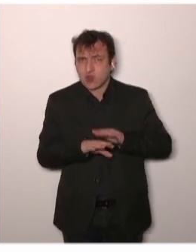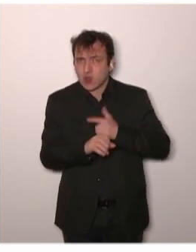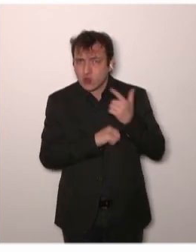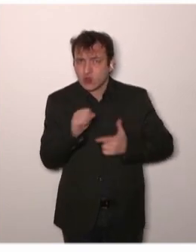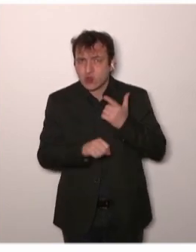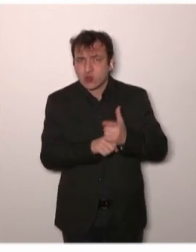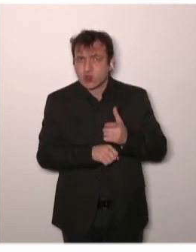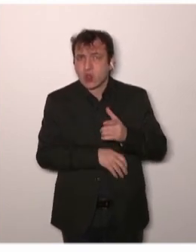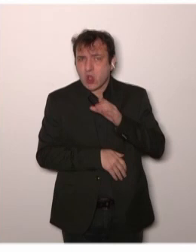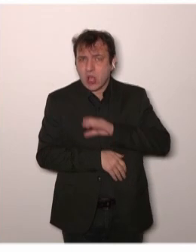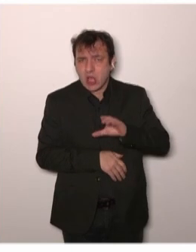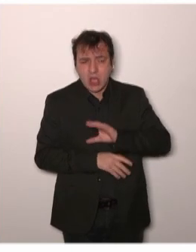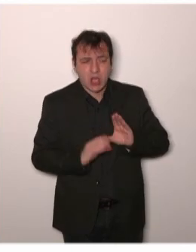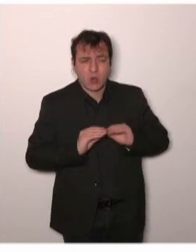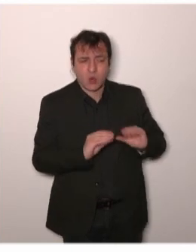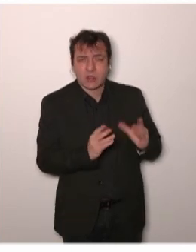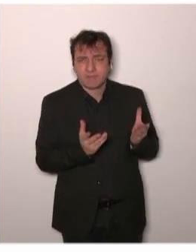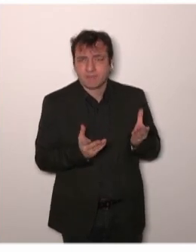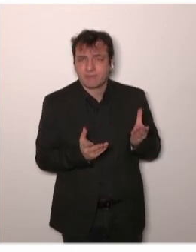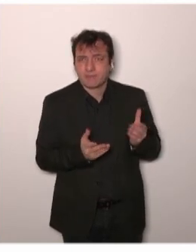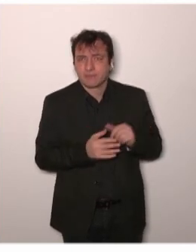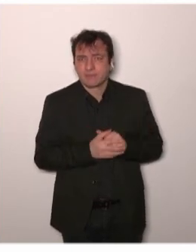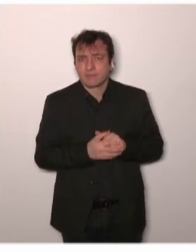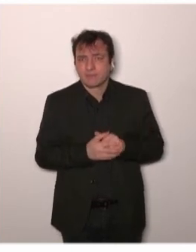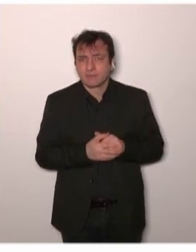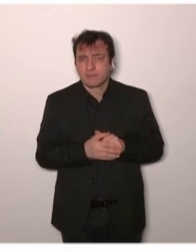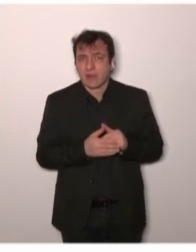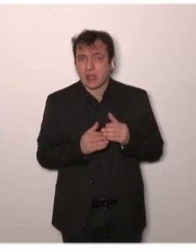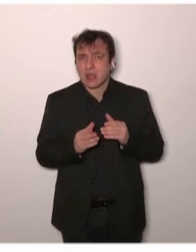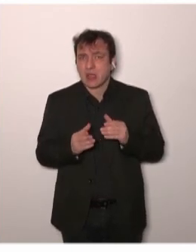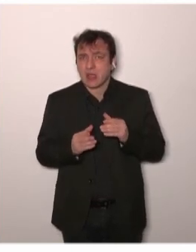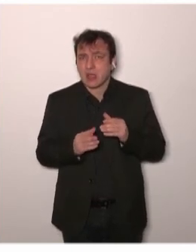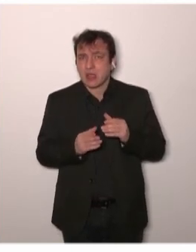how it impacted on the healthcare system, and how actually,